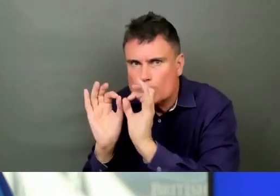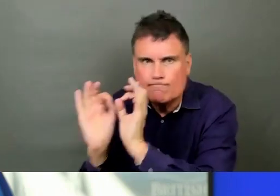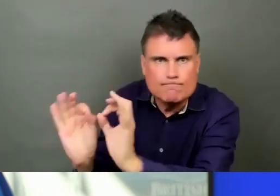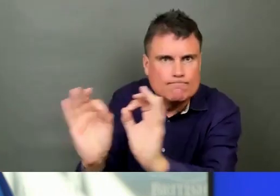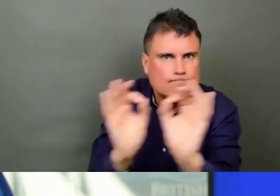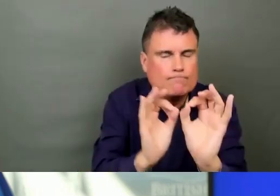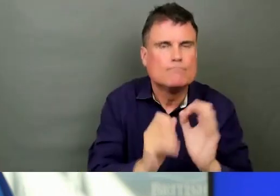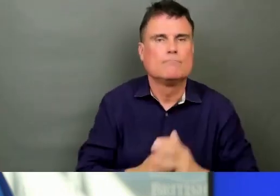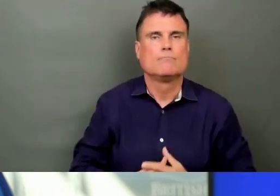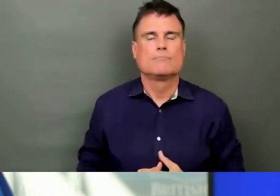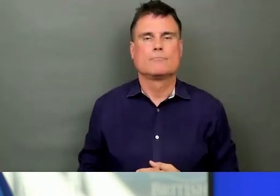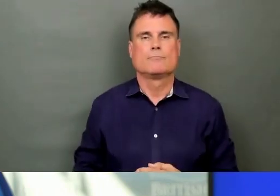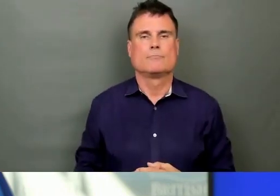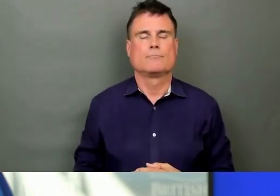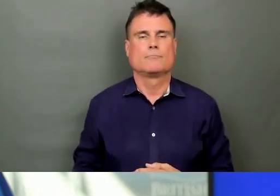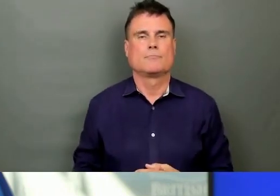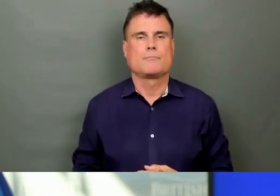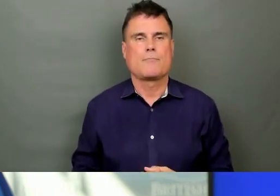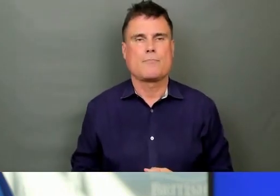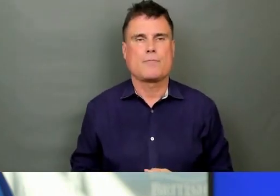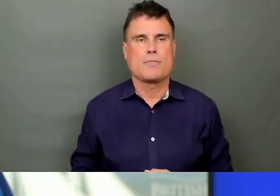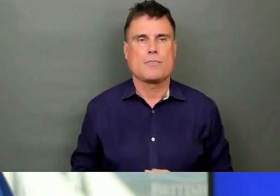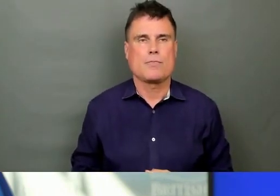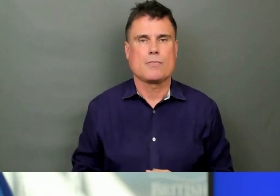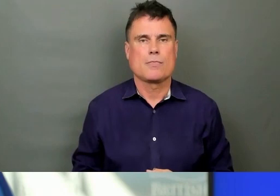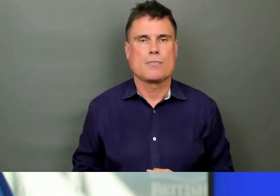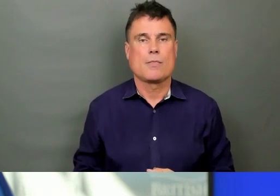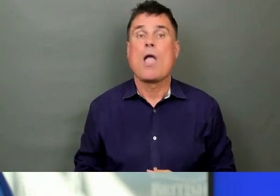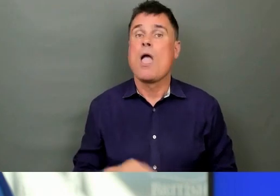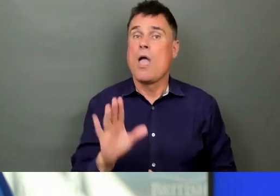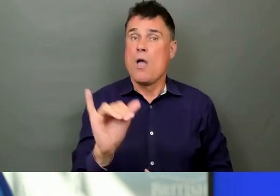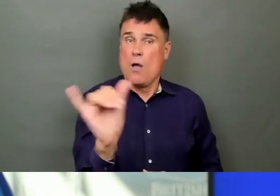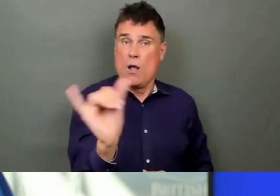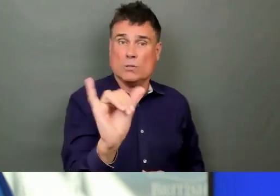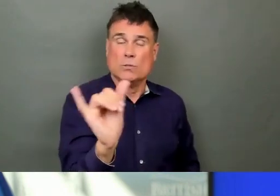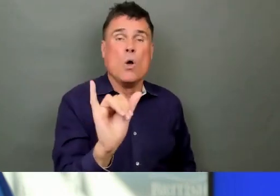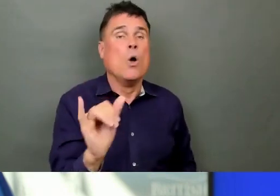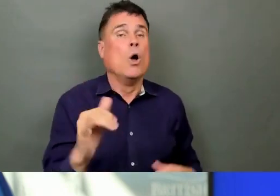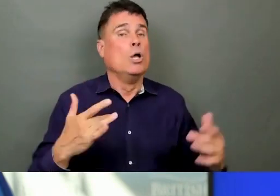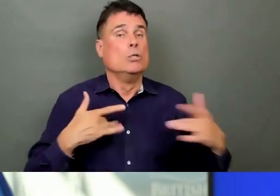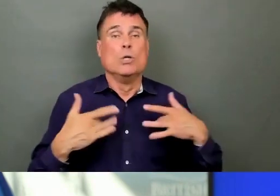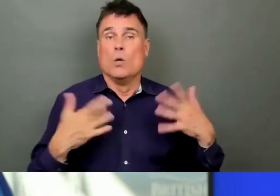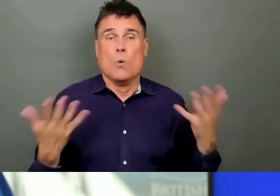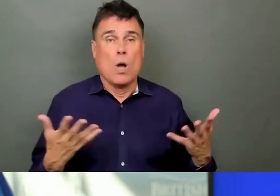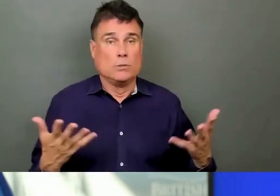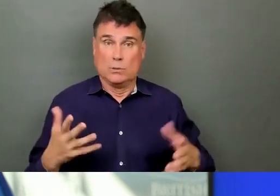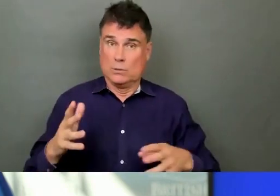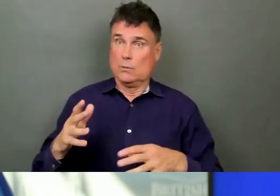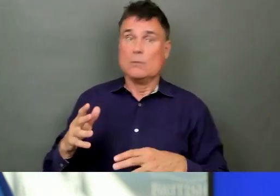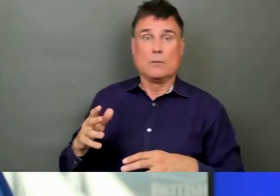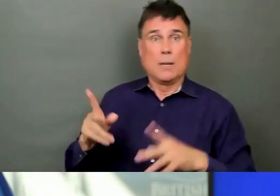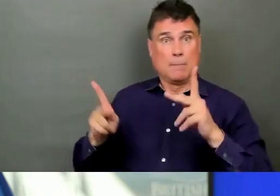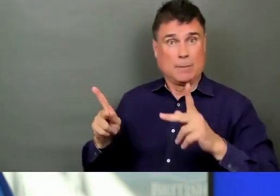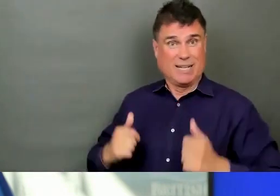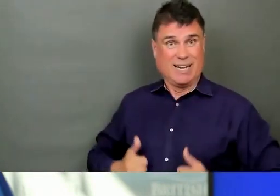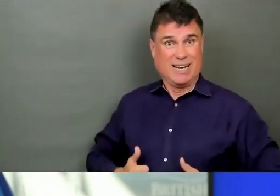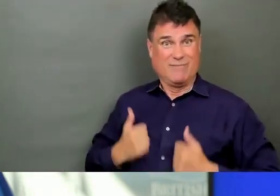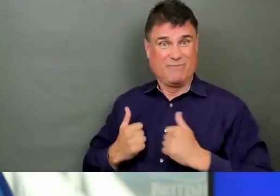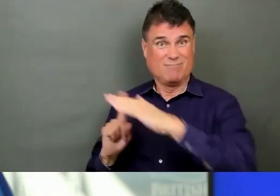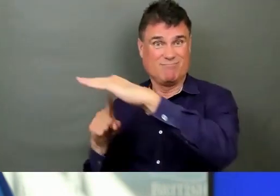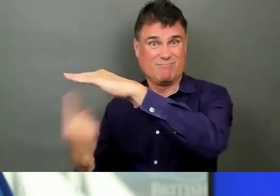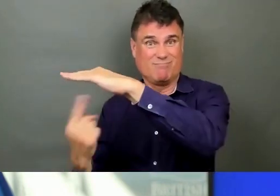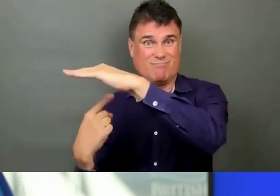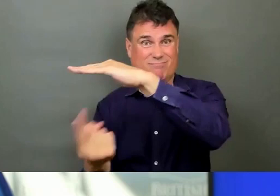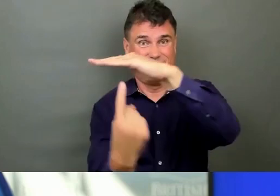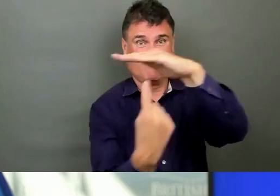as Dr. Henderson has suggested, that their risk is not just underlying health conditions, but it's a risk of underlying health